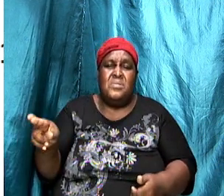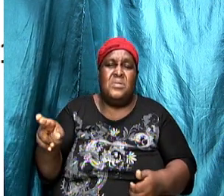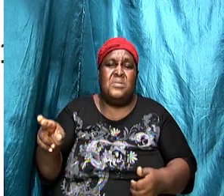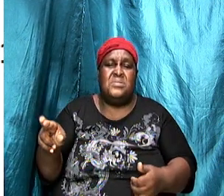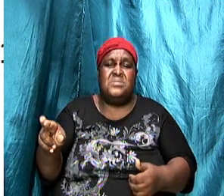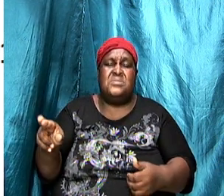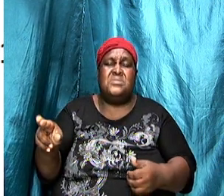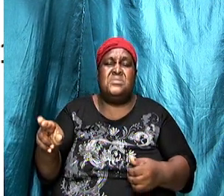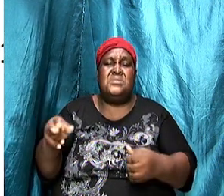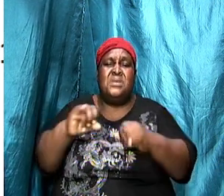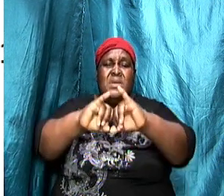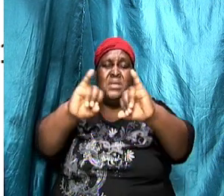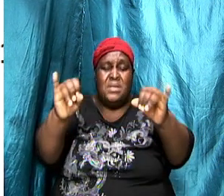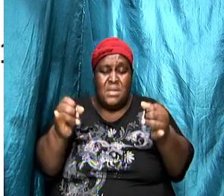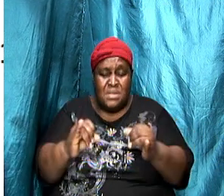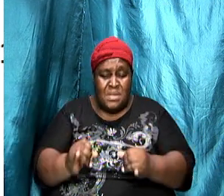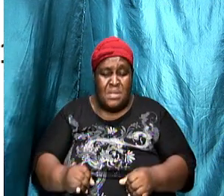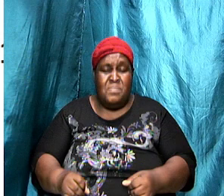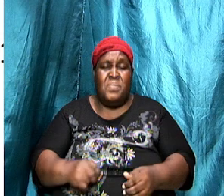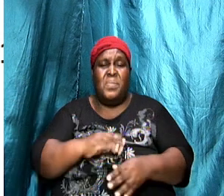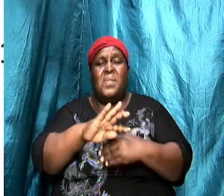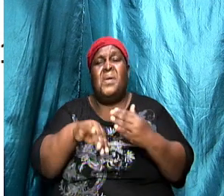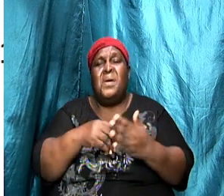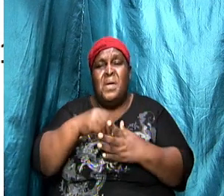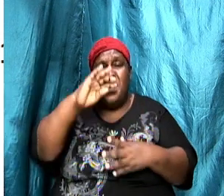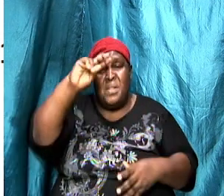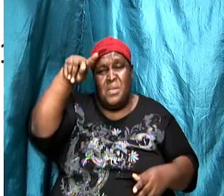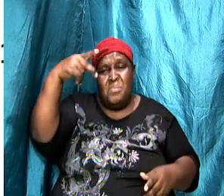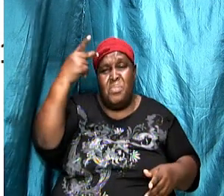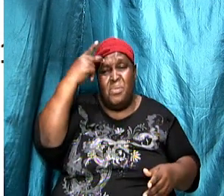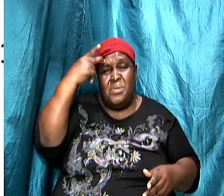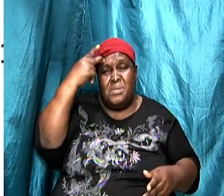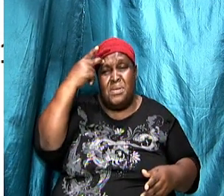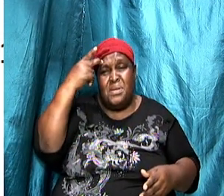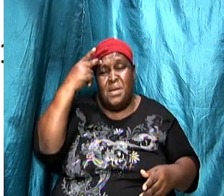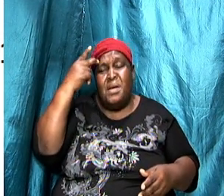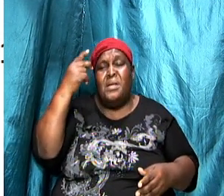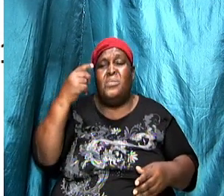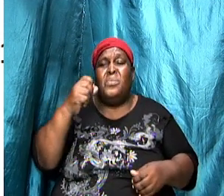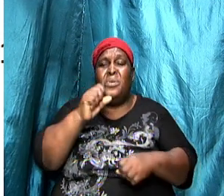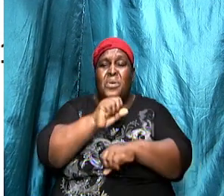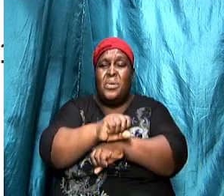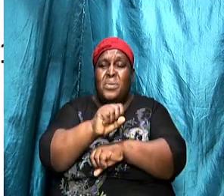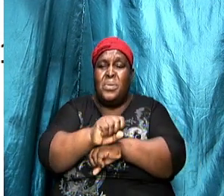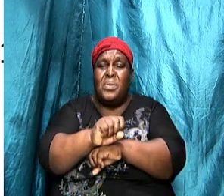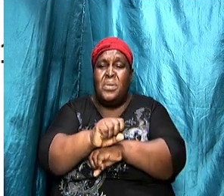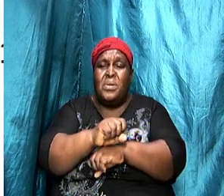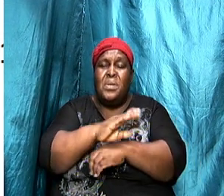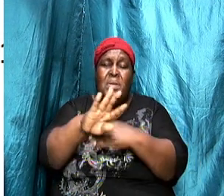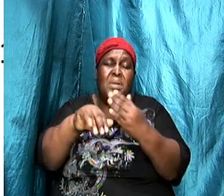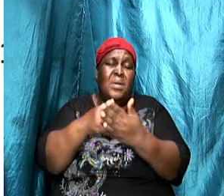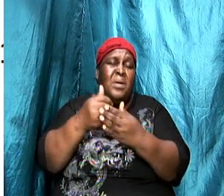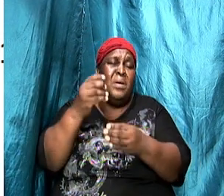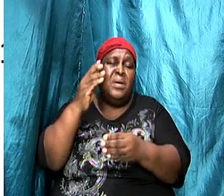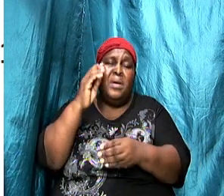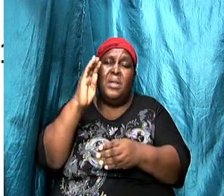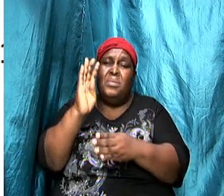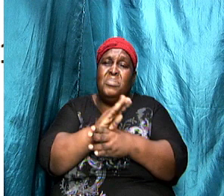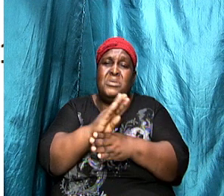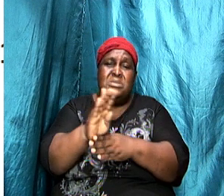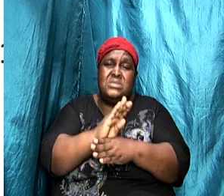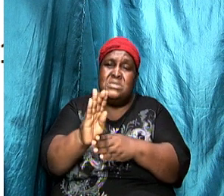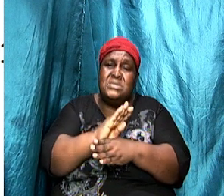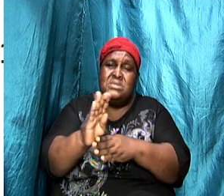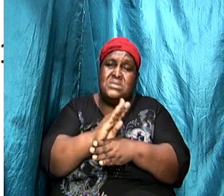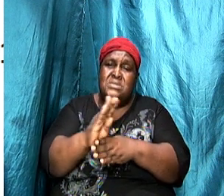it had all the political hustlings going around it had all the business deals taking place